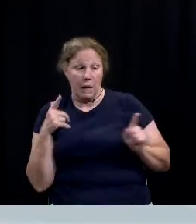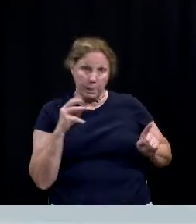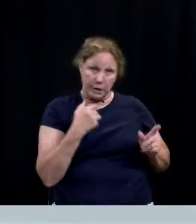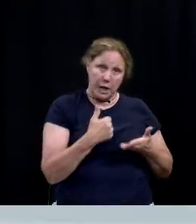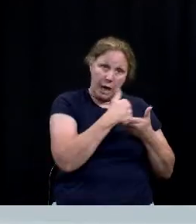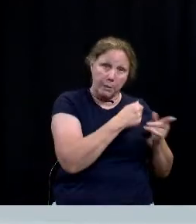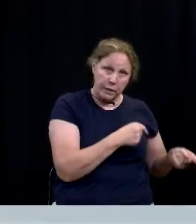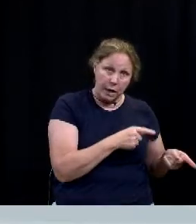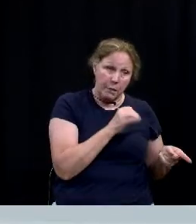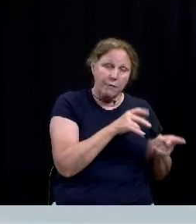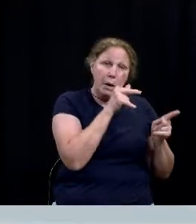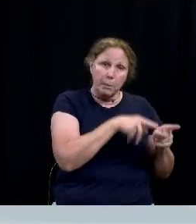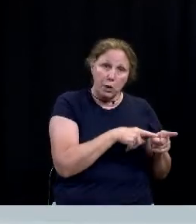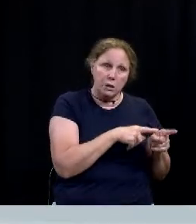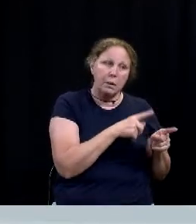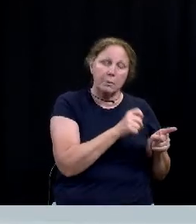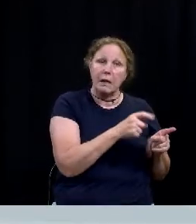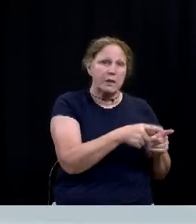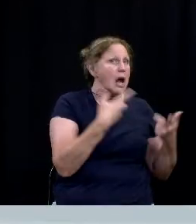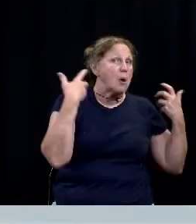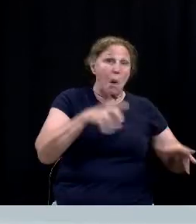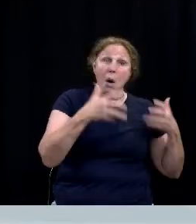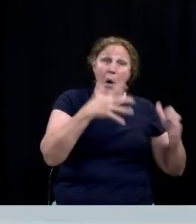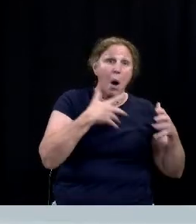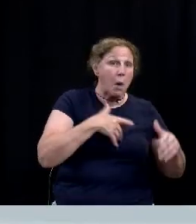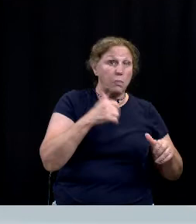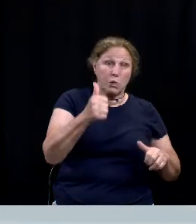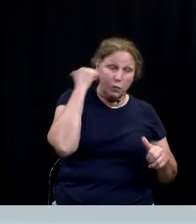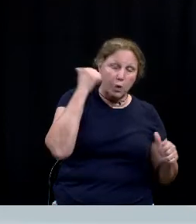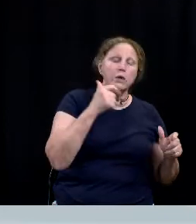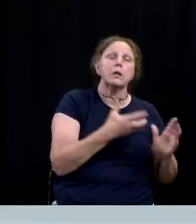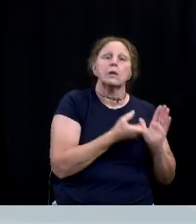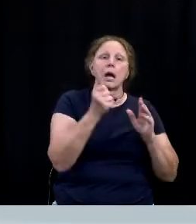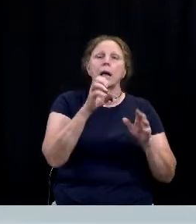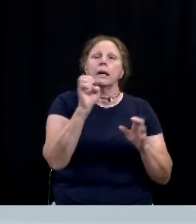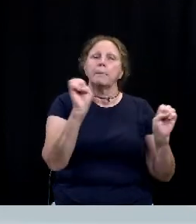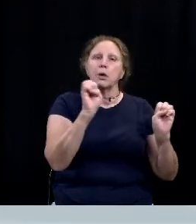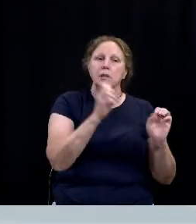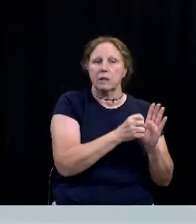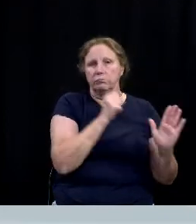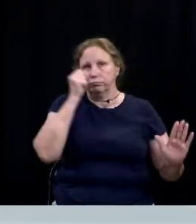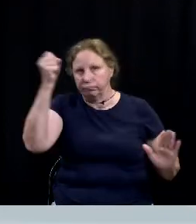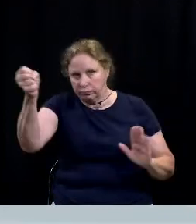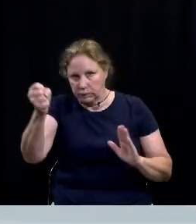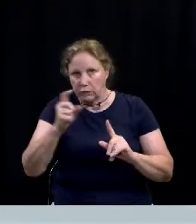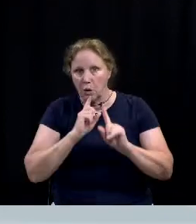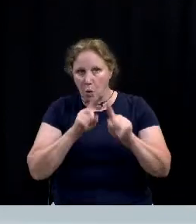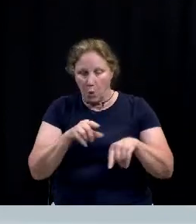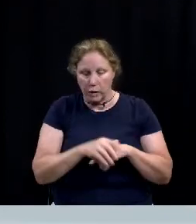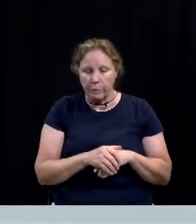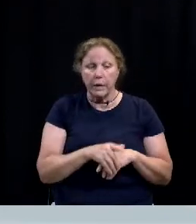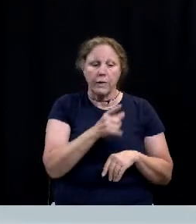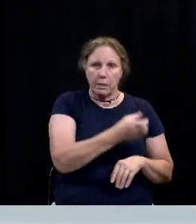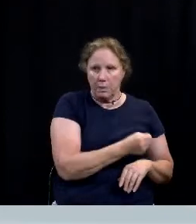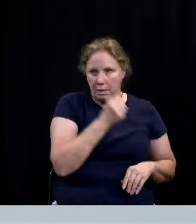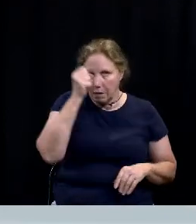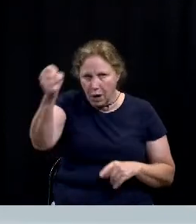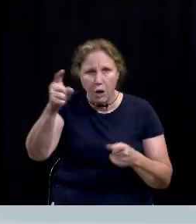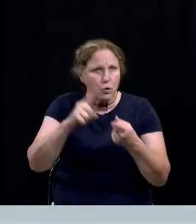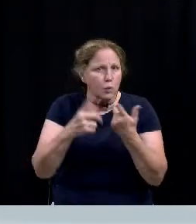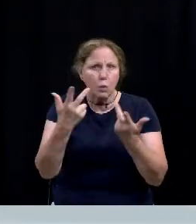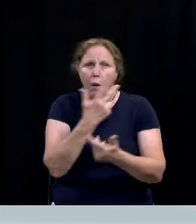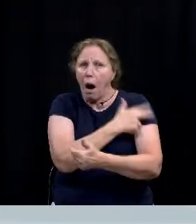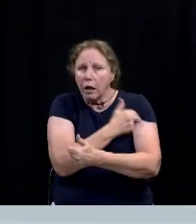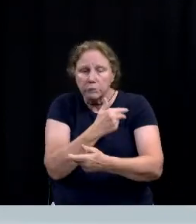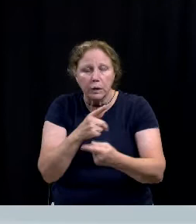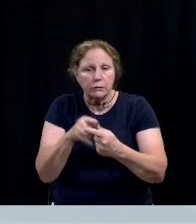consumer must be taken against their will in what is called an emergency detention order they must then deliver the patient to an inpatient treatment